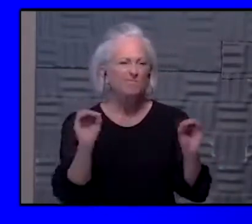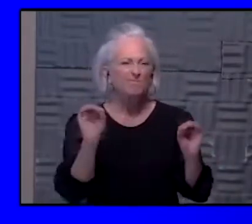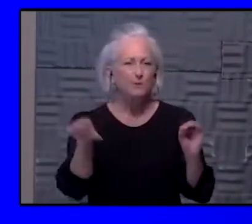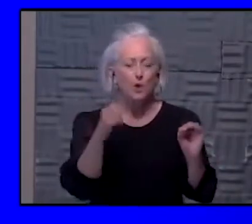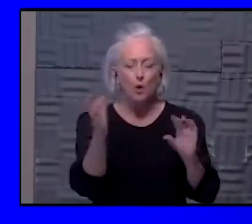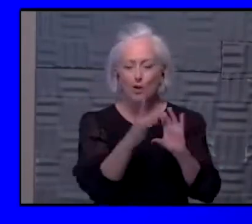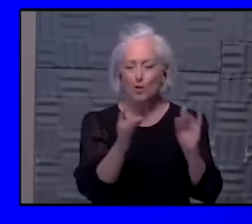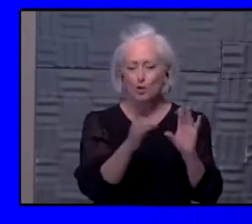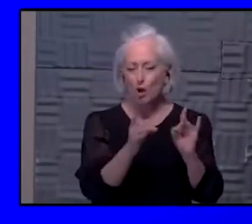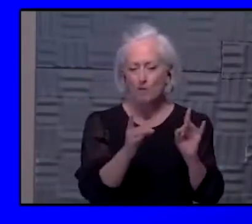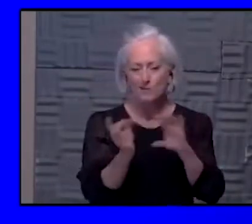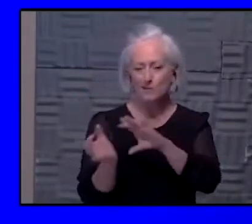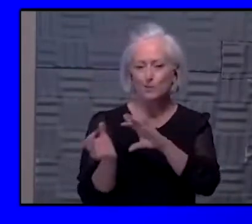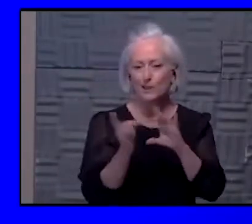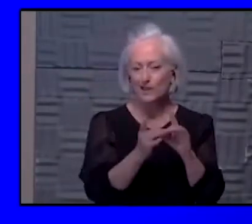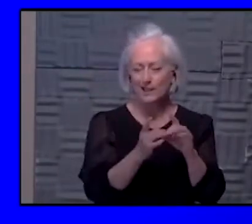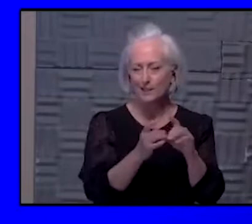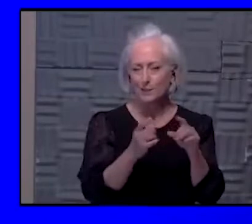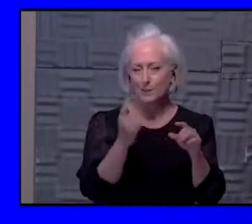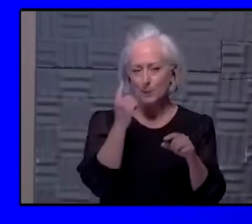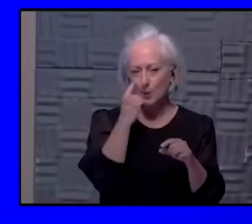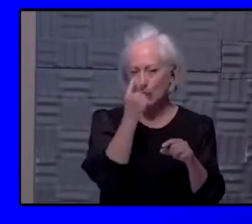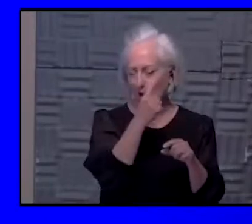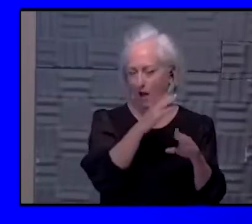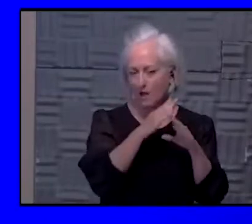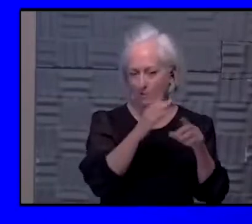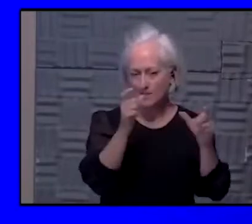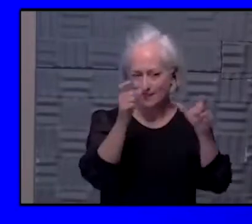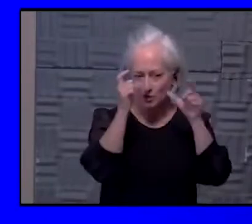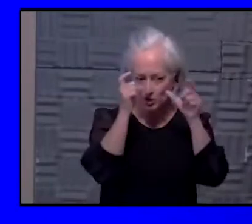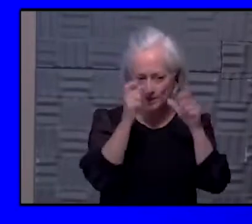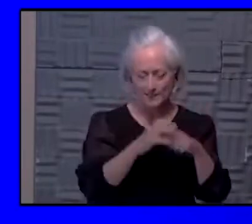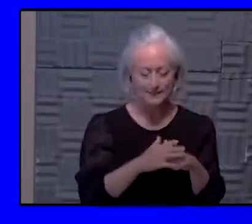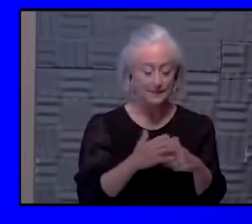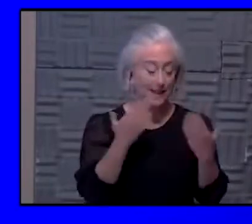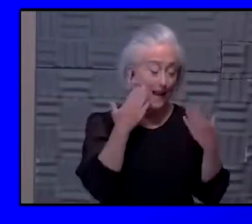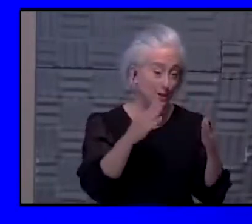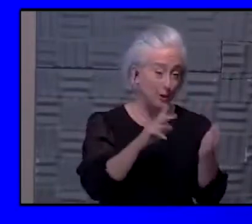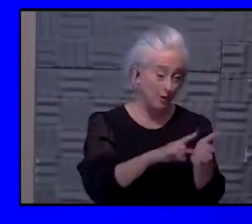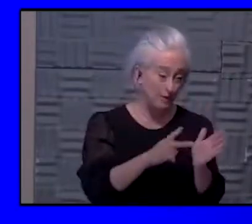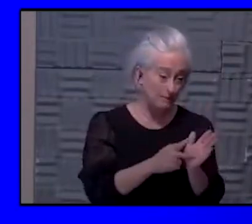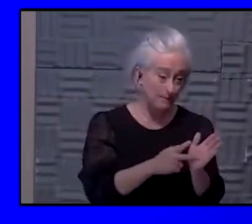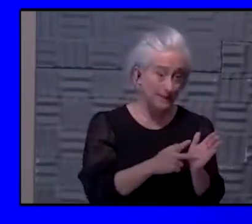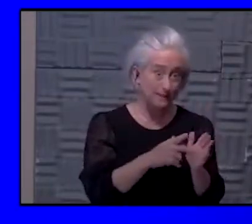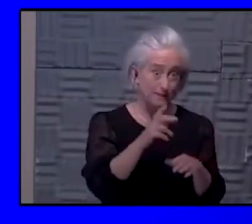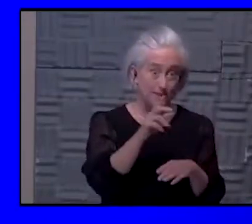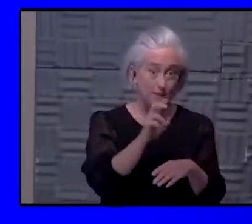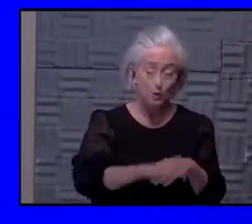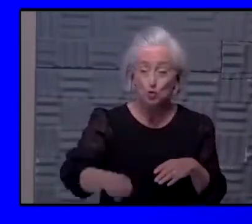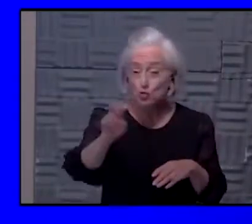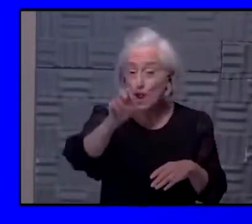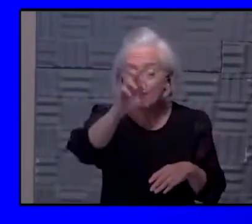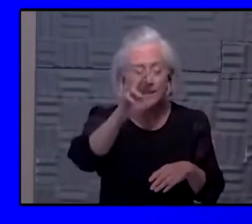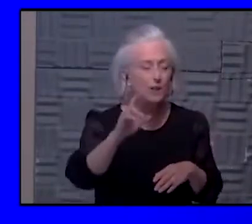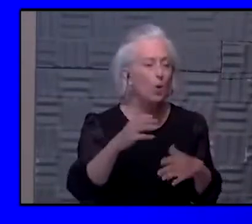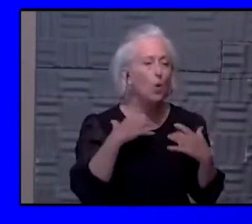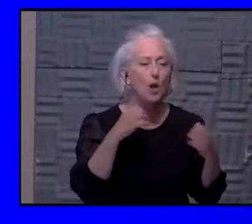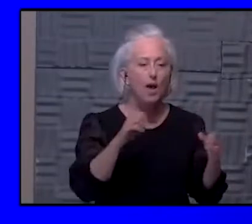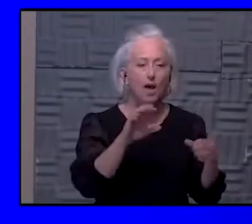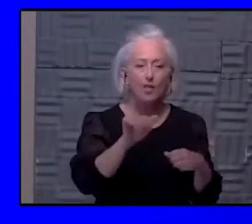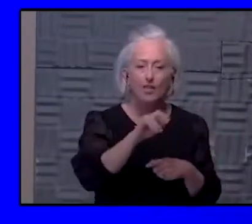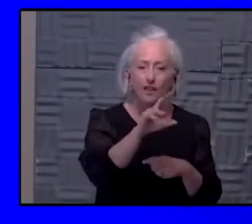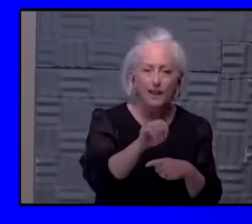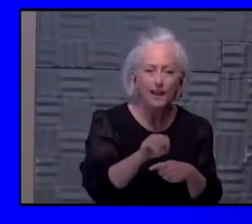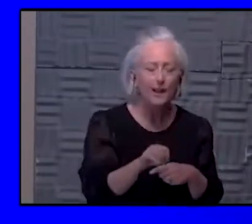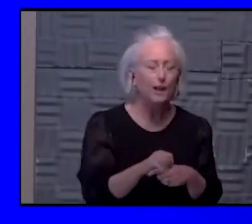when do we think eye protection can go away. And I don't know if he means in social situations or on travel or in the health care setting, but I would say probably